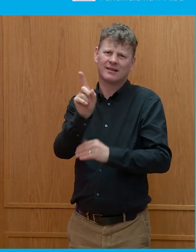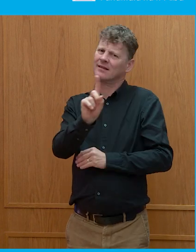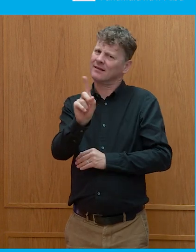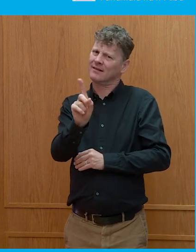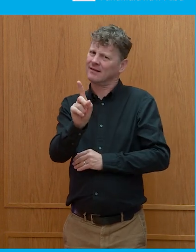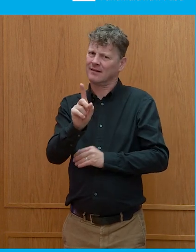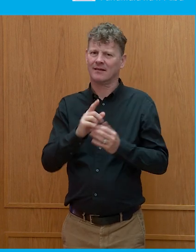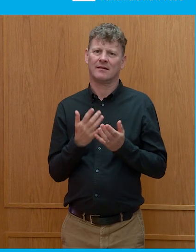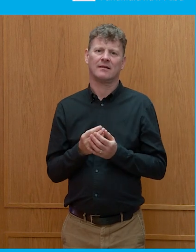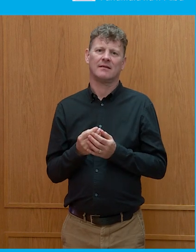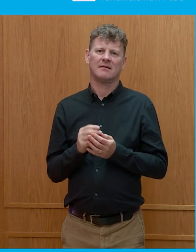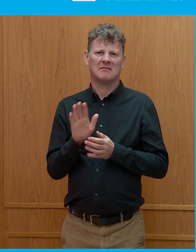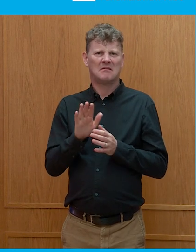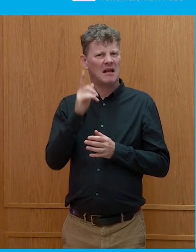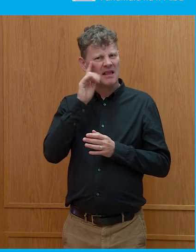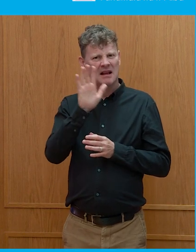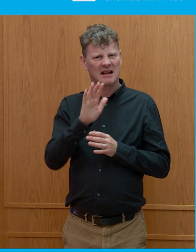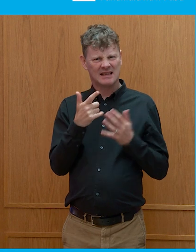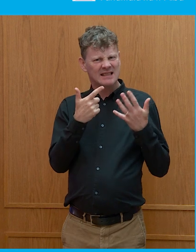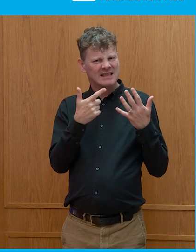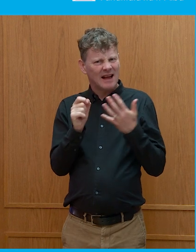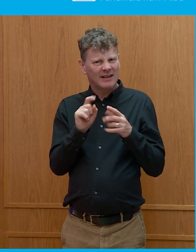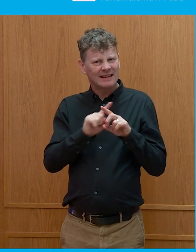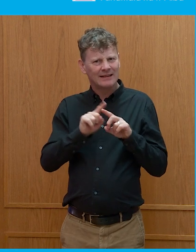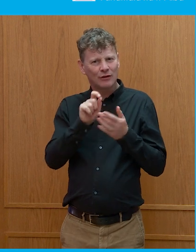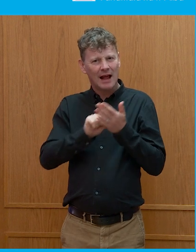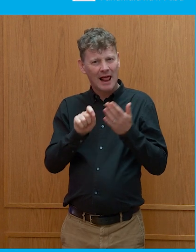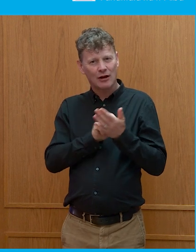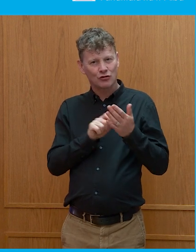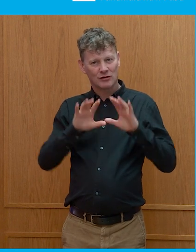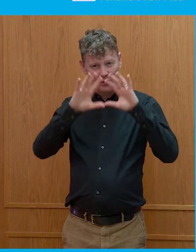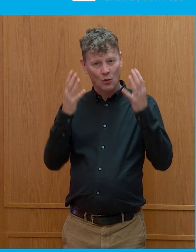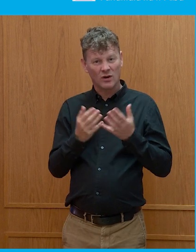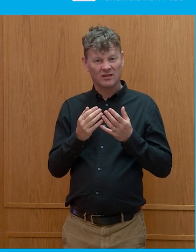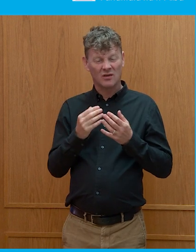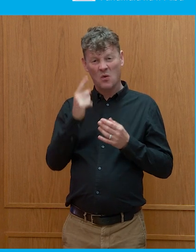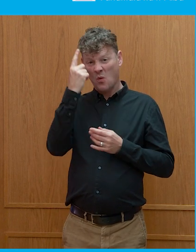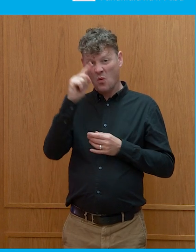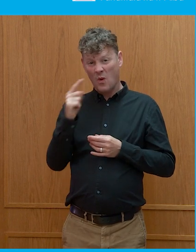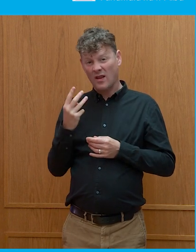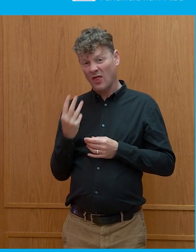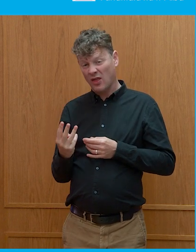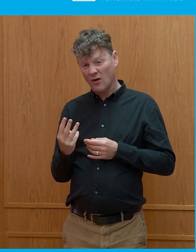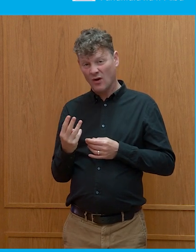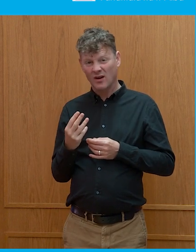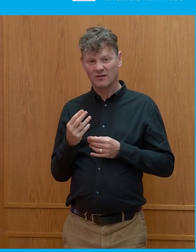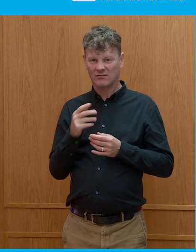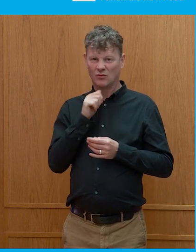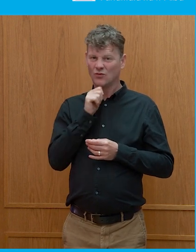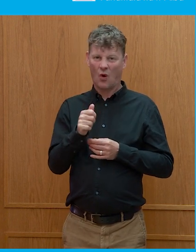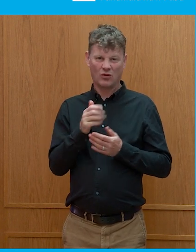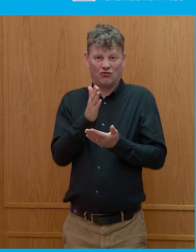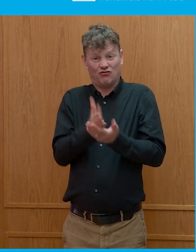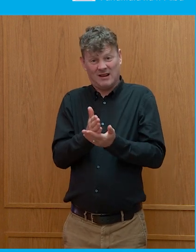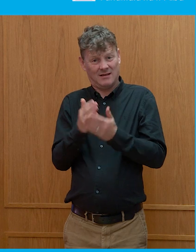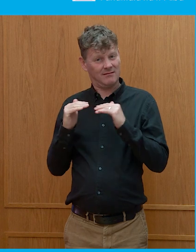or so elections this year, and around a third of those are not in democracies. They're in authoritarian regimes. And we can